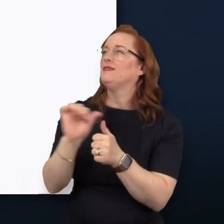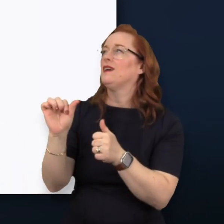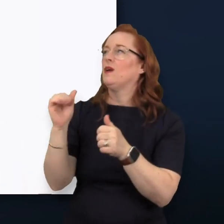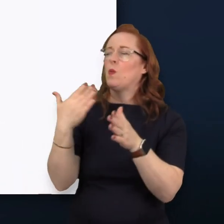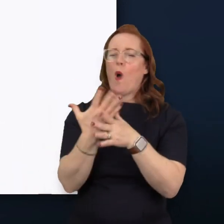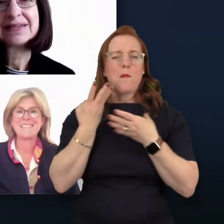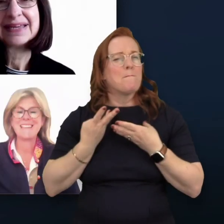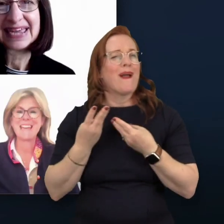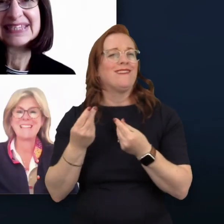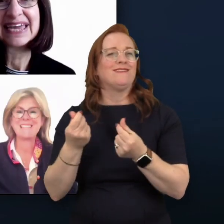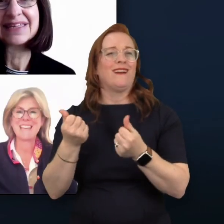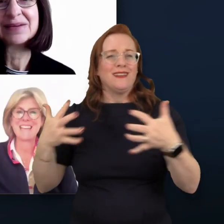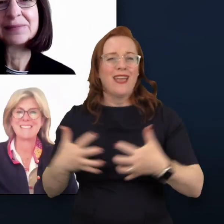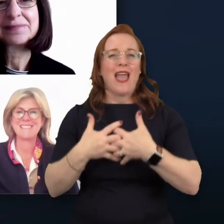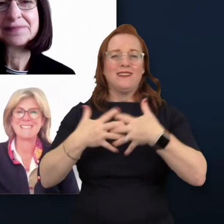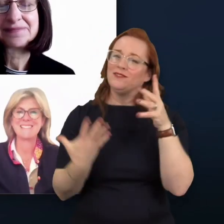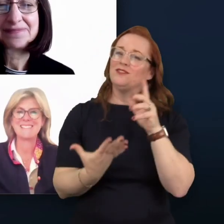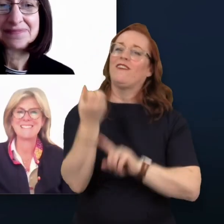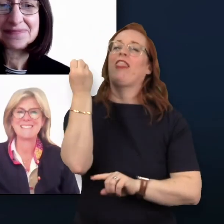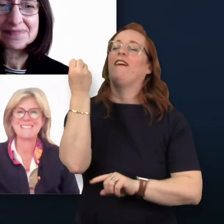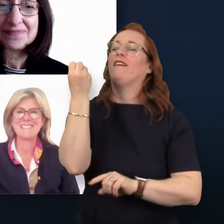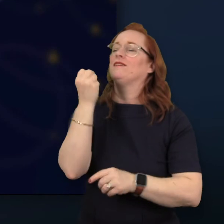Work better. GAIN together.